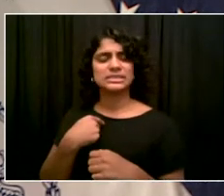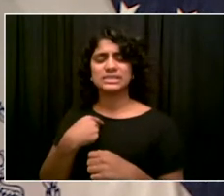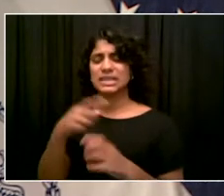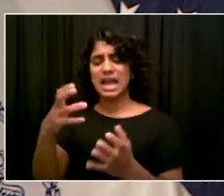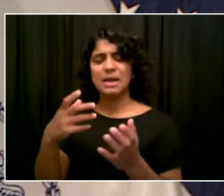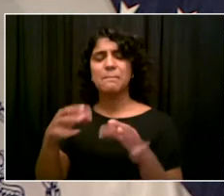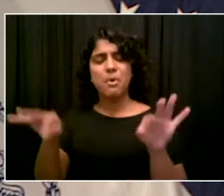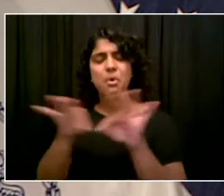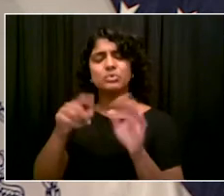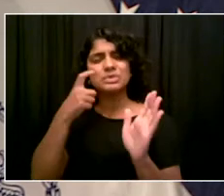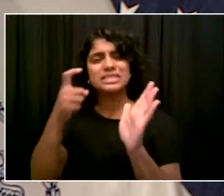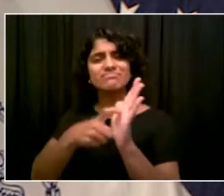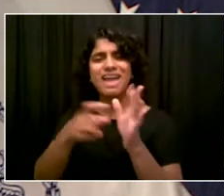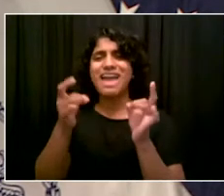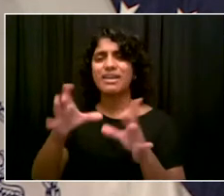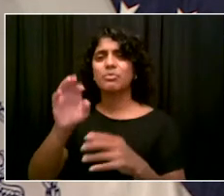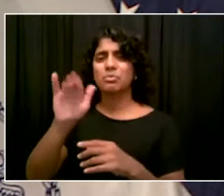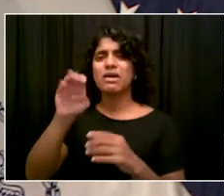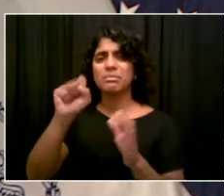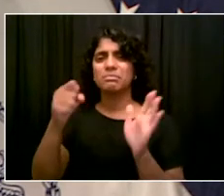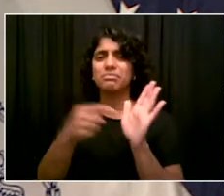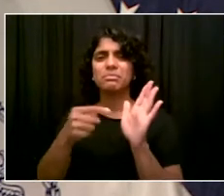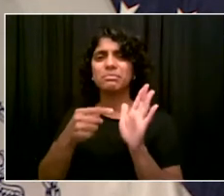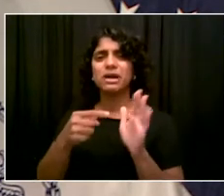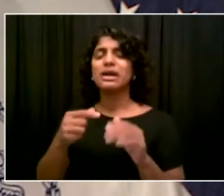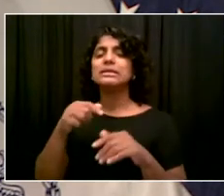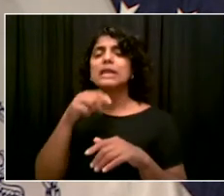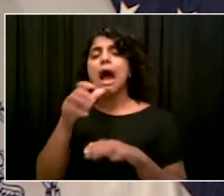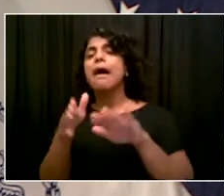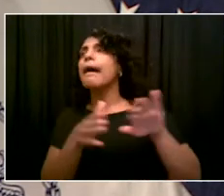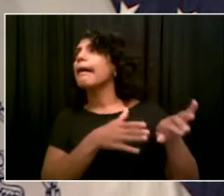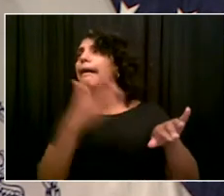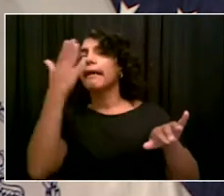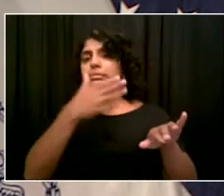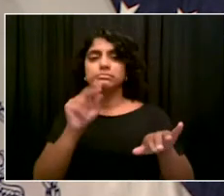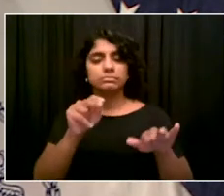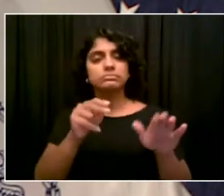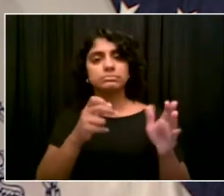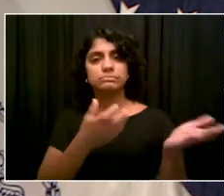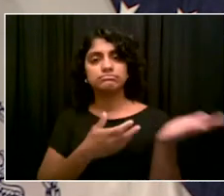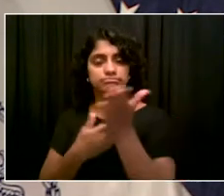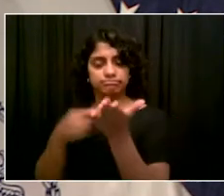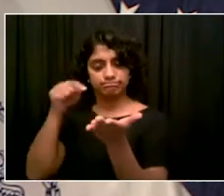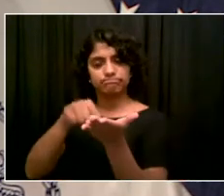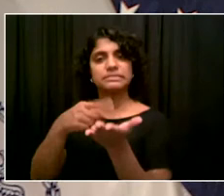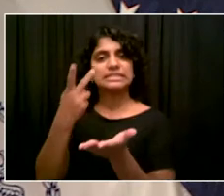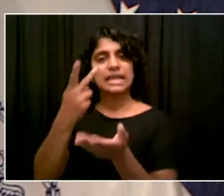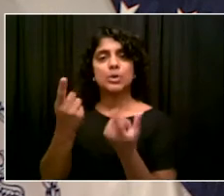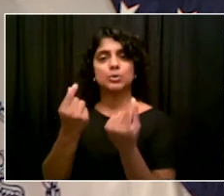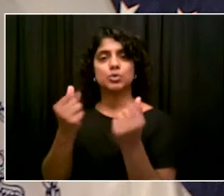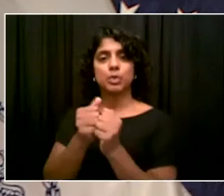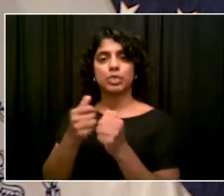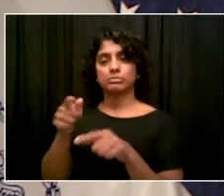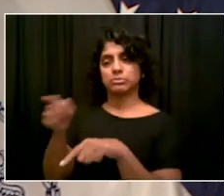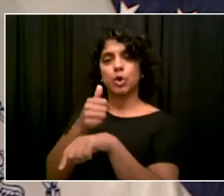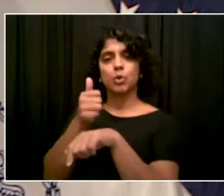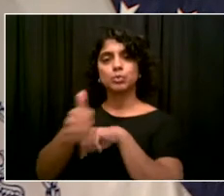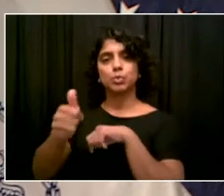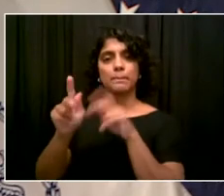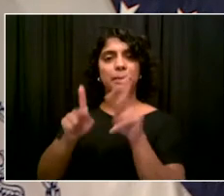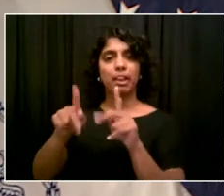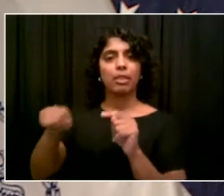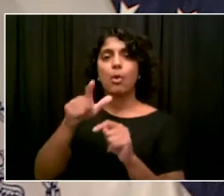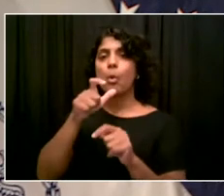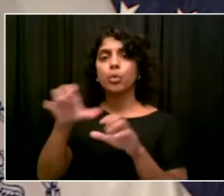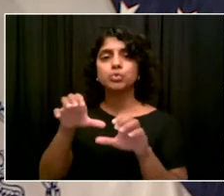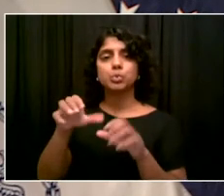So that's another area I think that needs to be reconsidered now. Go ahead, Yehuda. Thank you. And then last week, Dr.